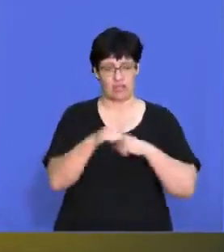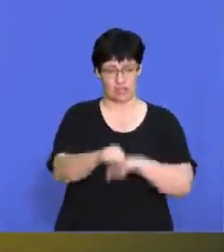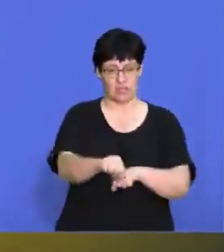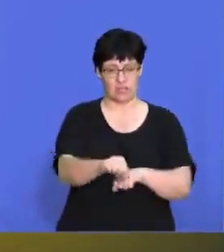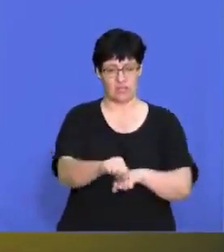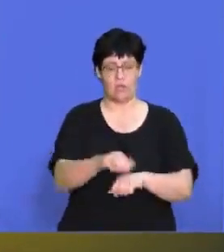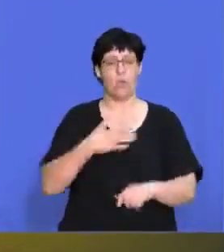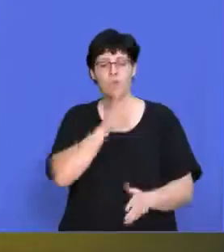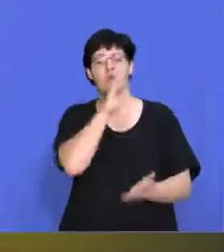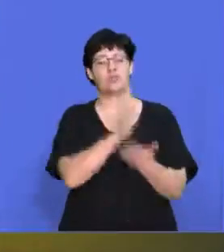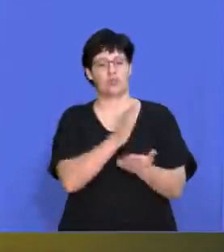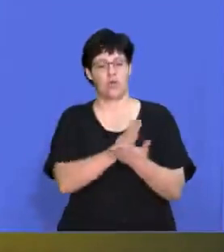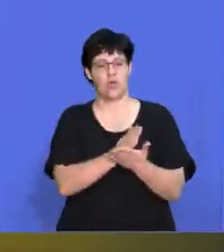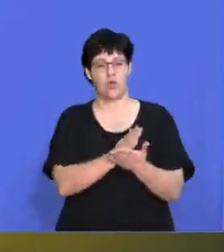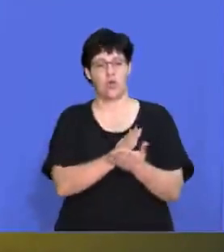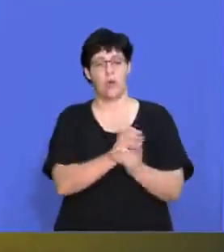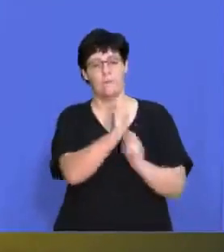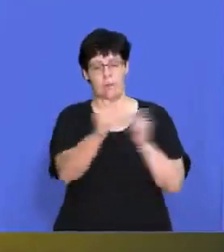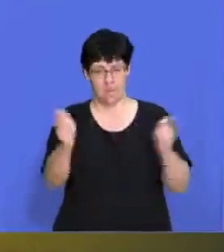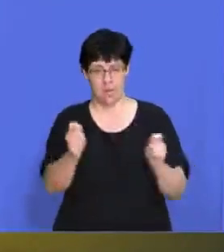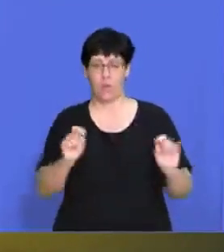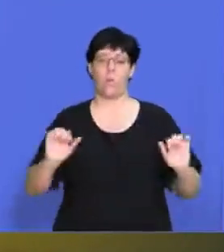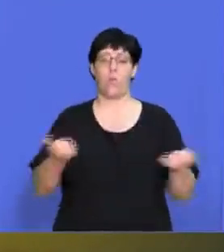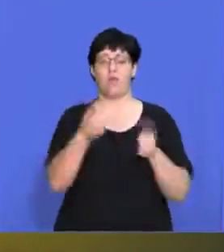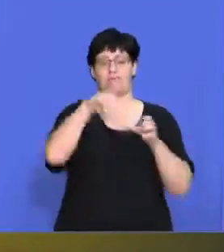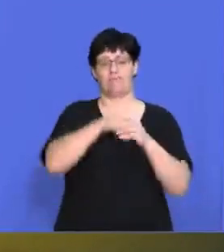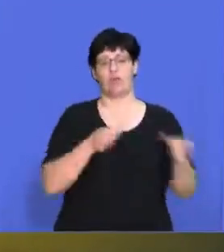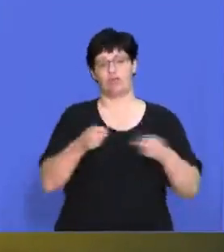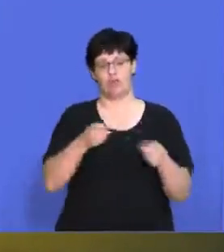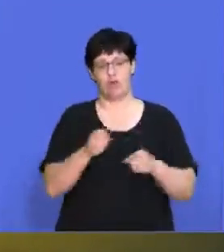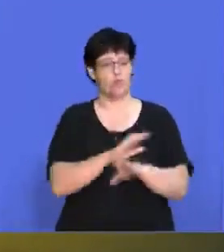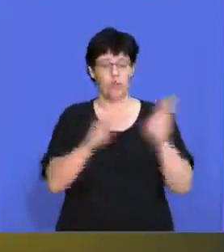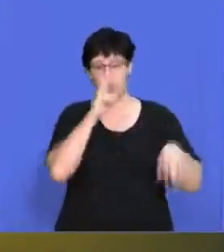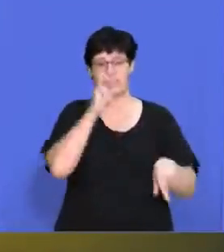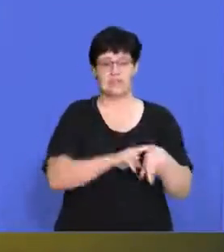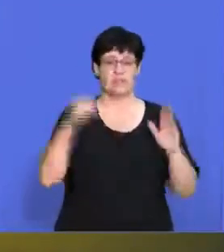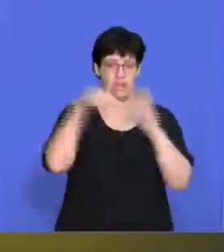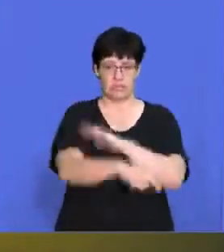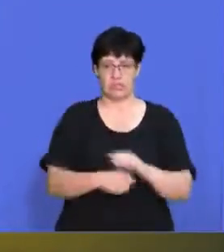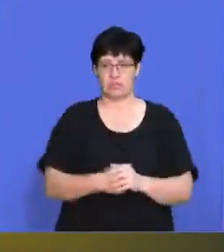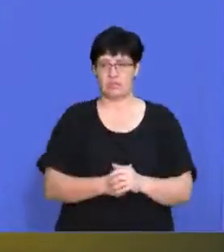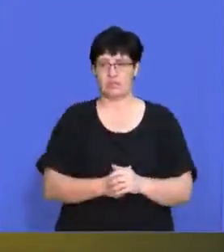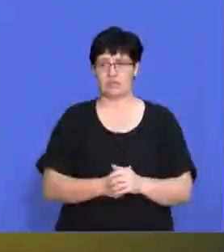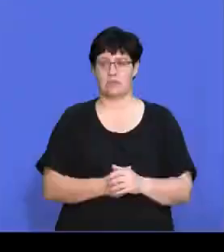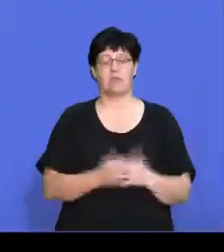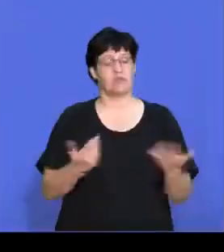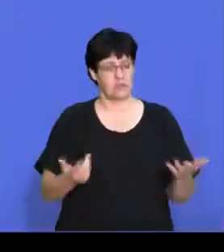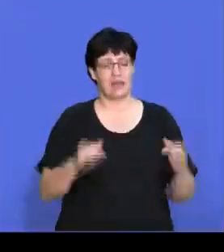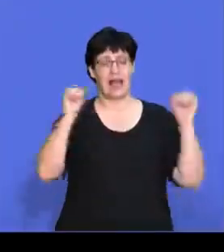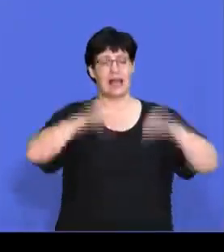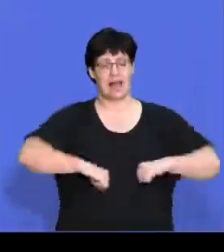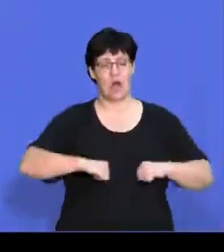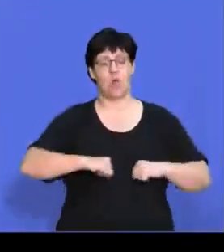we want to ensure that our debt levels are well within control, that we don't have to be liquidated. And then it's allowing